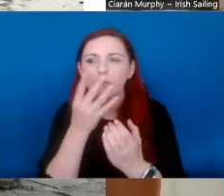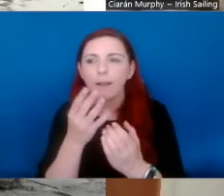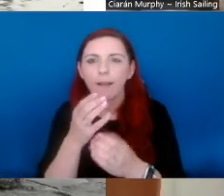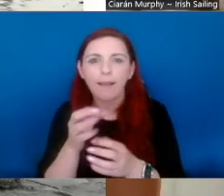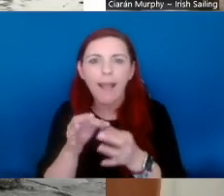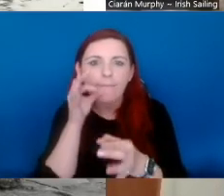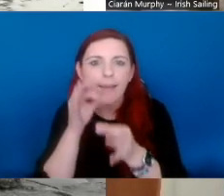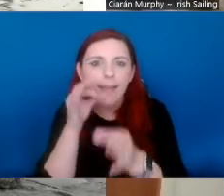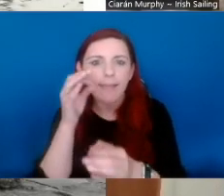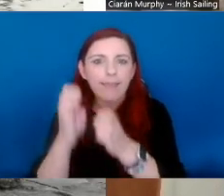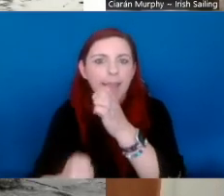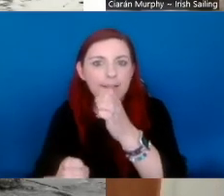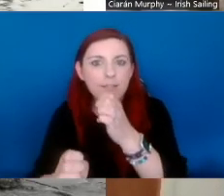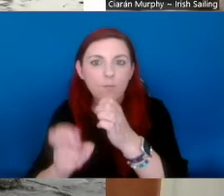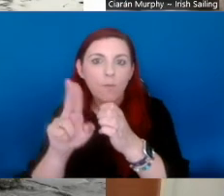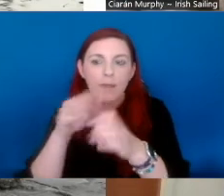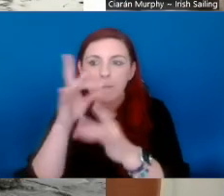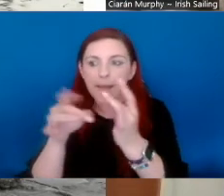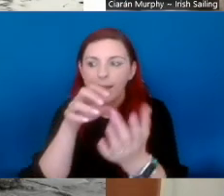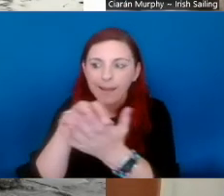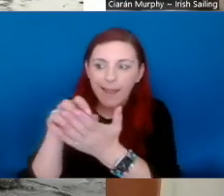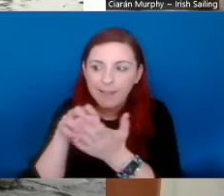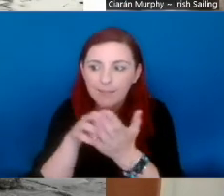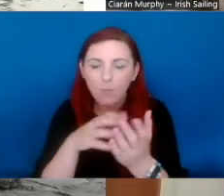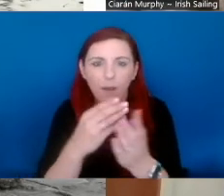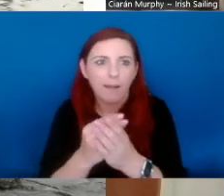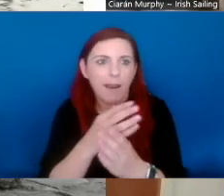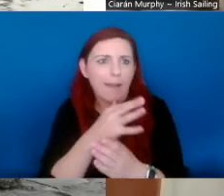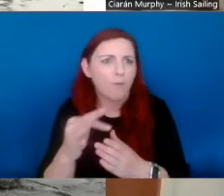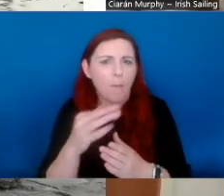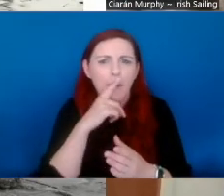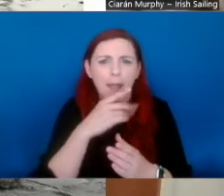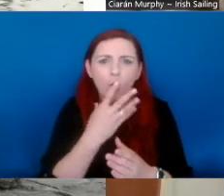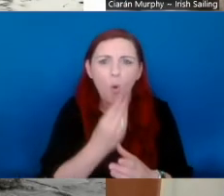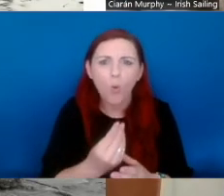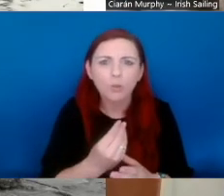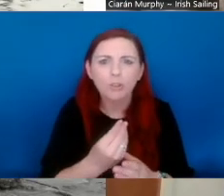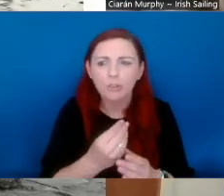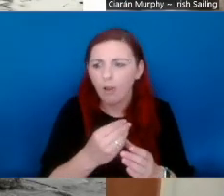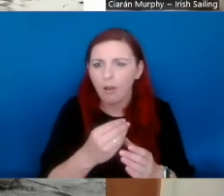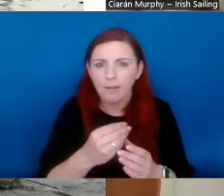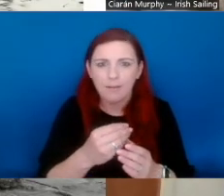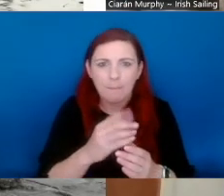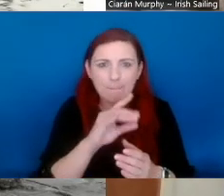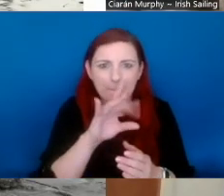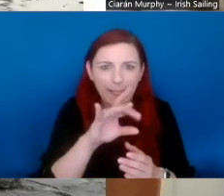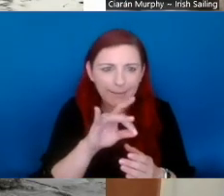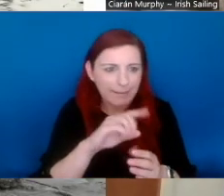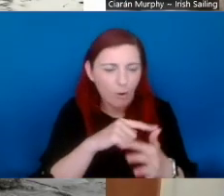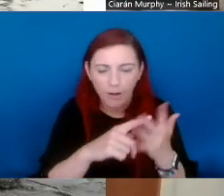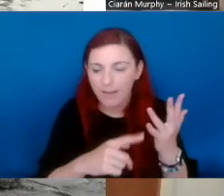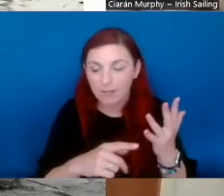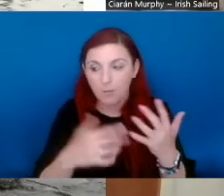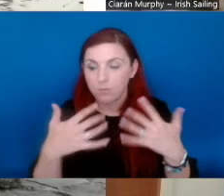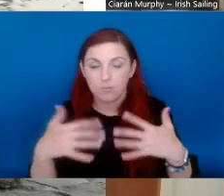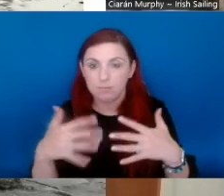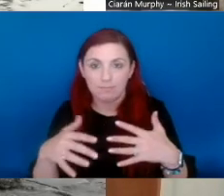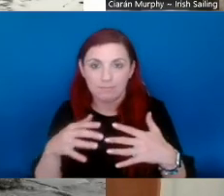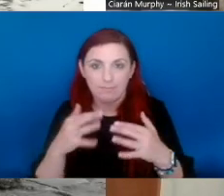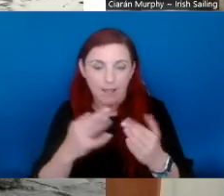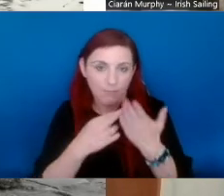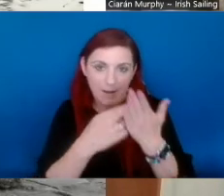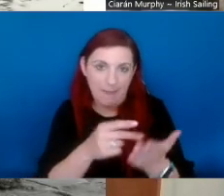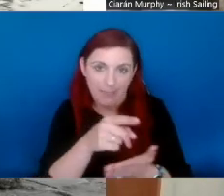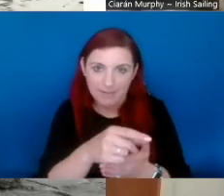you get all the kind of varieties of the borough, and you've got views of Mullock more mounted from it. The local family have their own little community cafe at the end of it, where